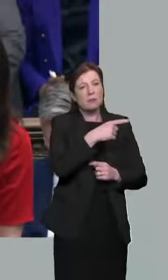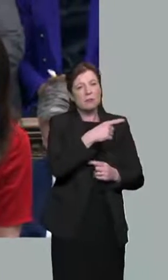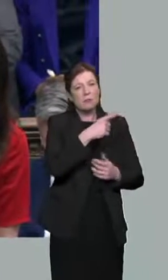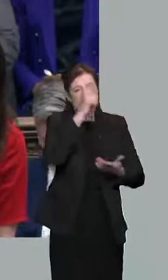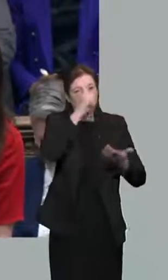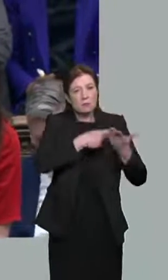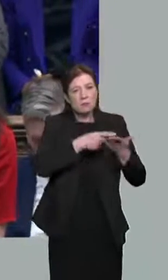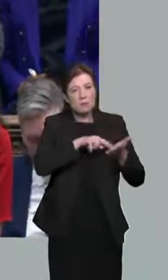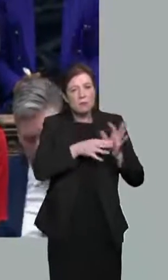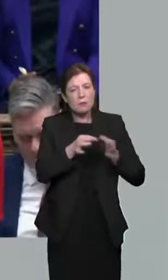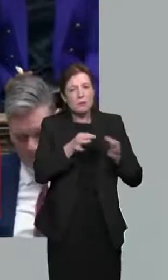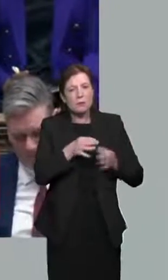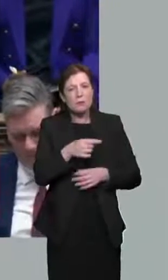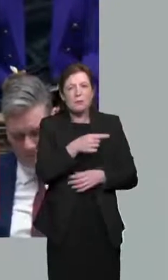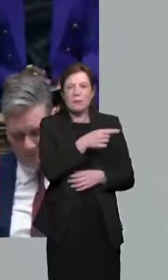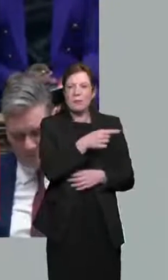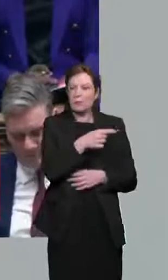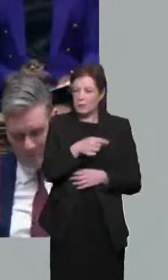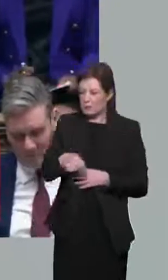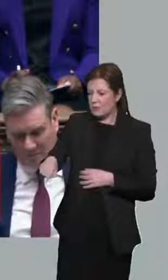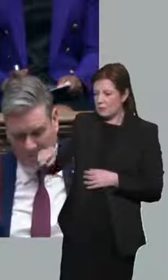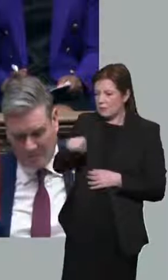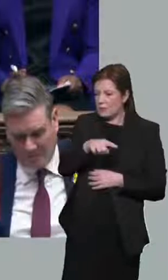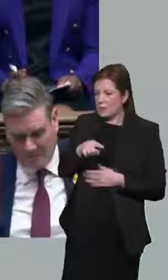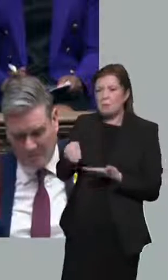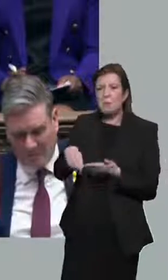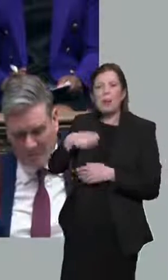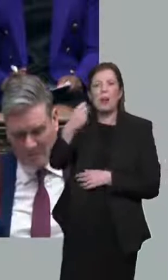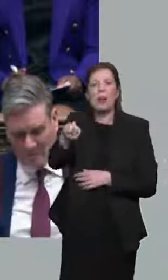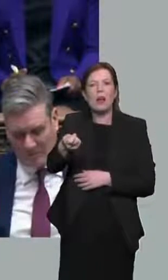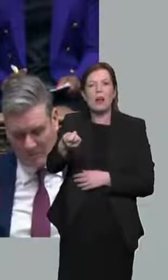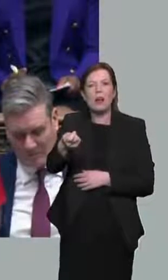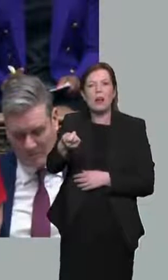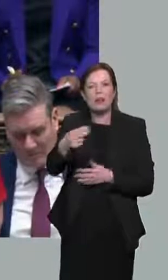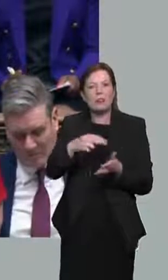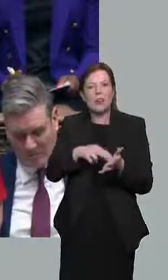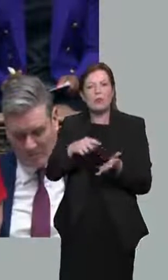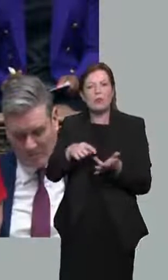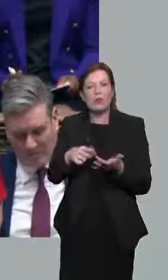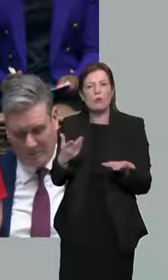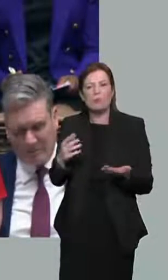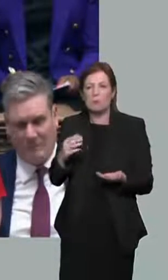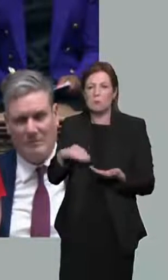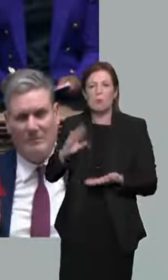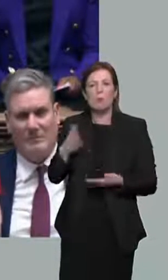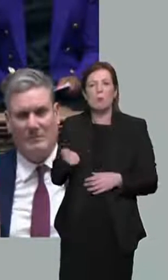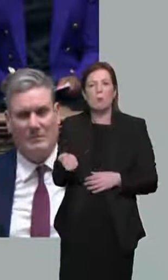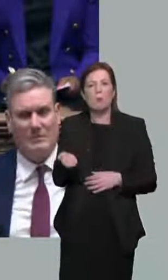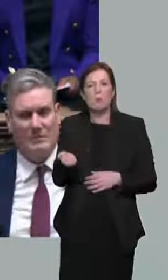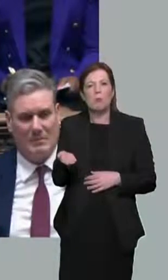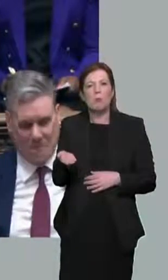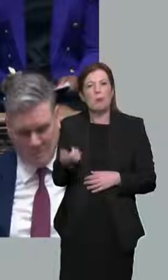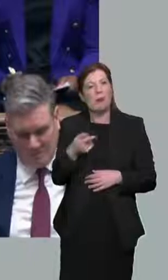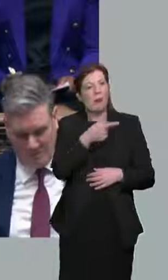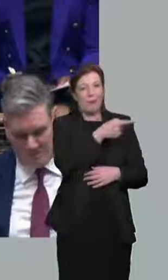the facts are that he is still taking money out of people's purses and wallets with an increase in national insurance contributions. The